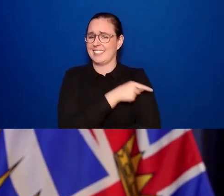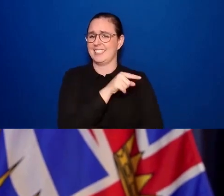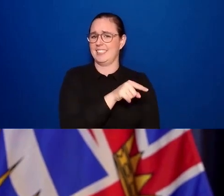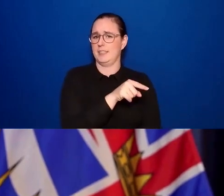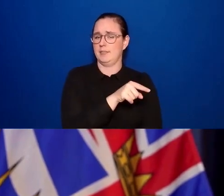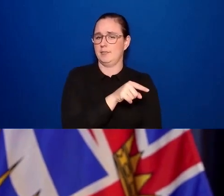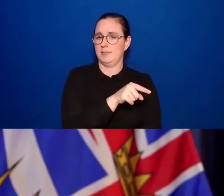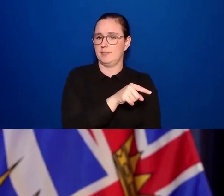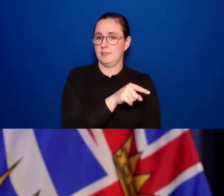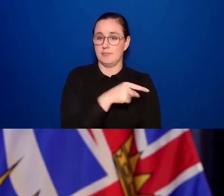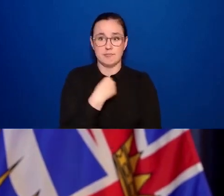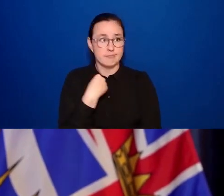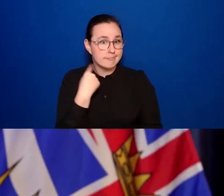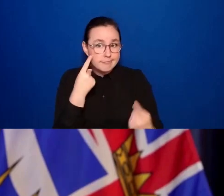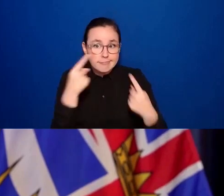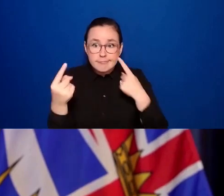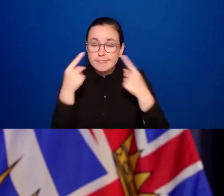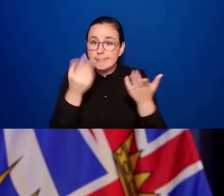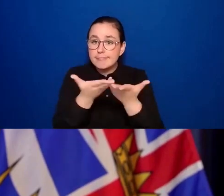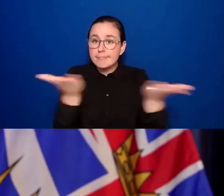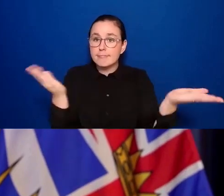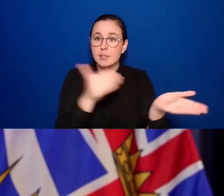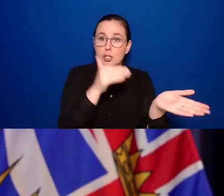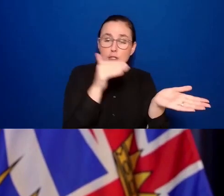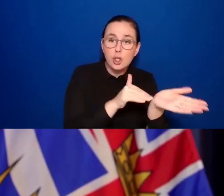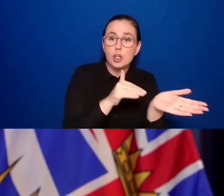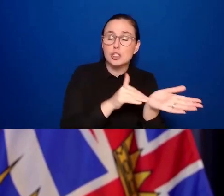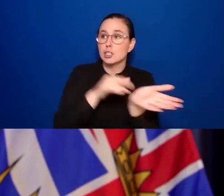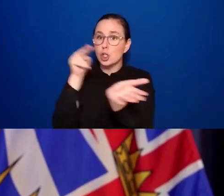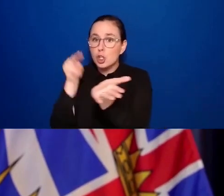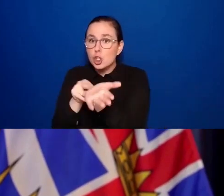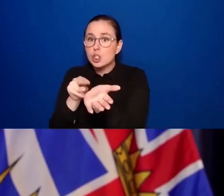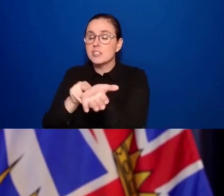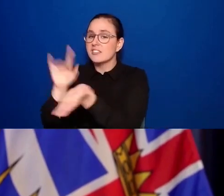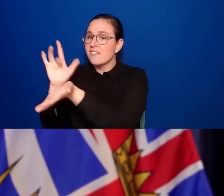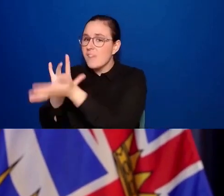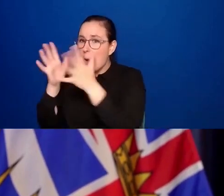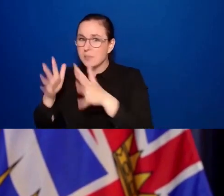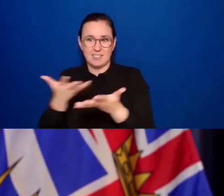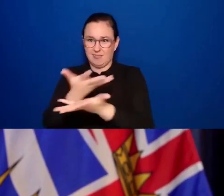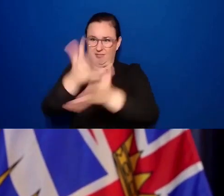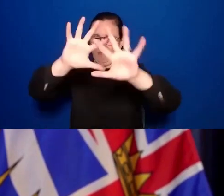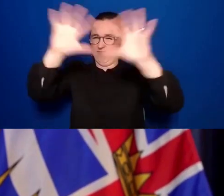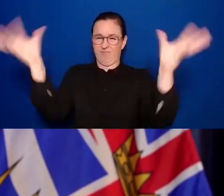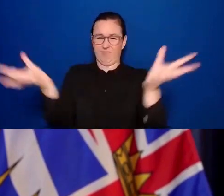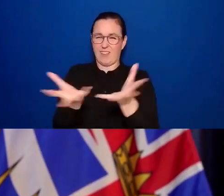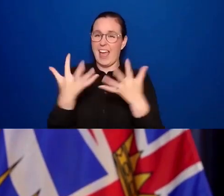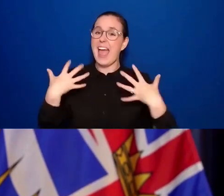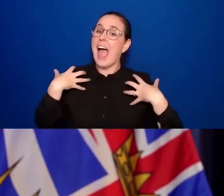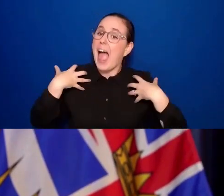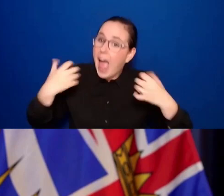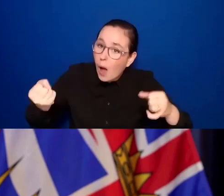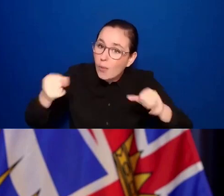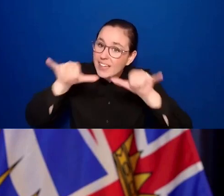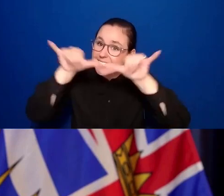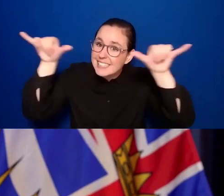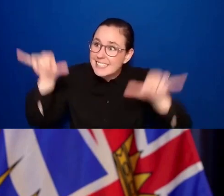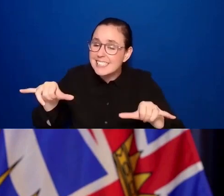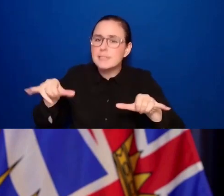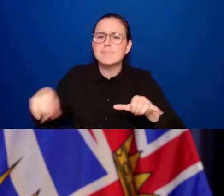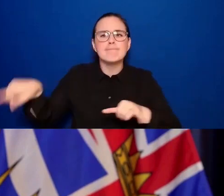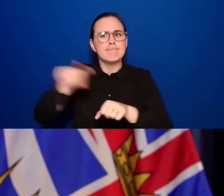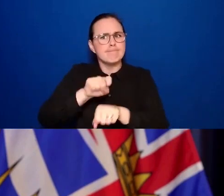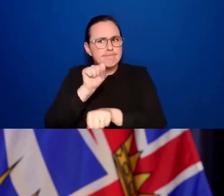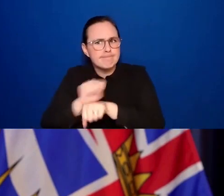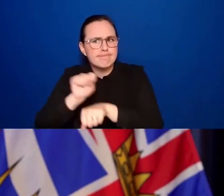care workers, by doctors, by nurses, by pharmacists, by the entire health care team. The performance has been excellent. It's